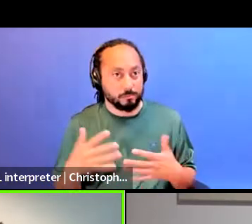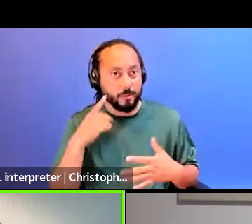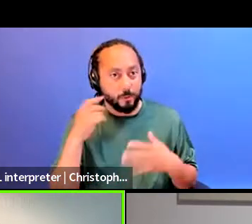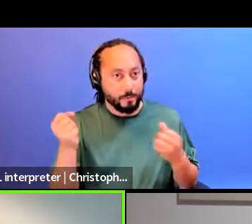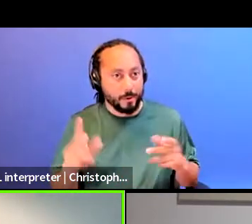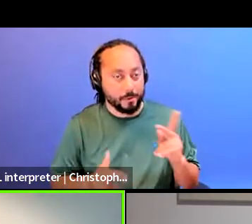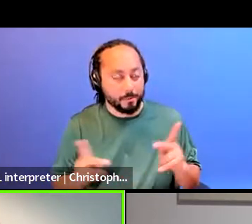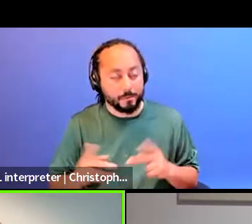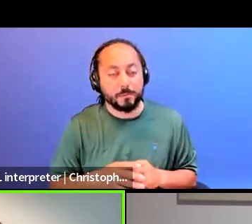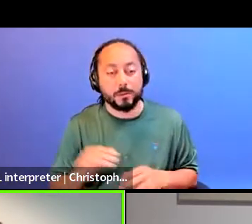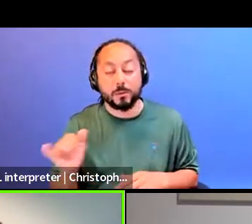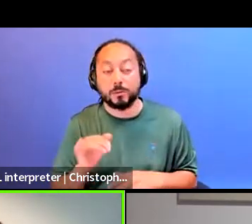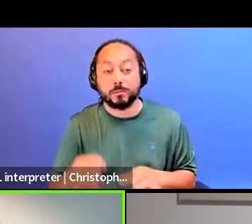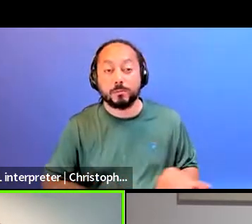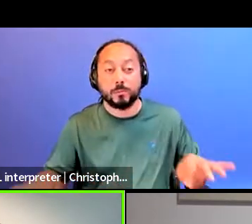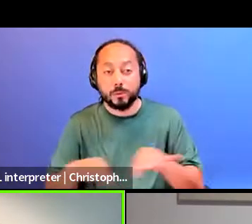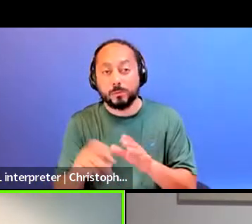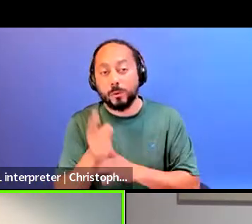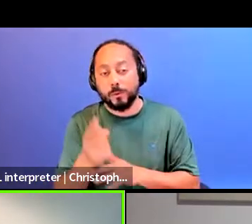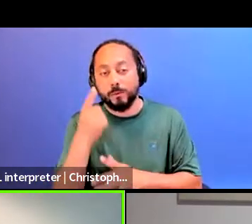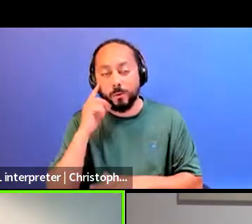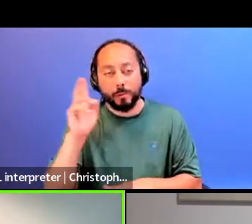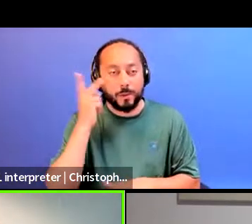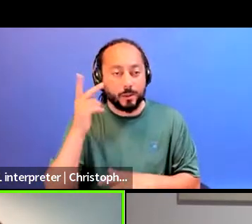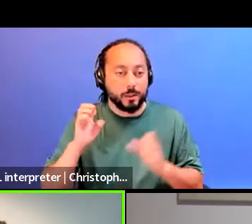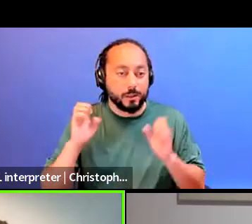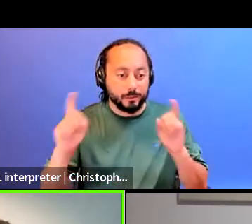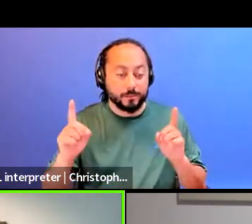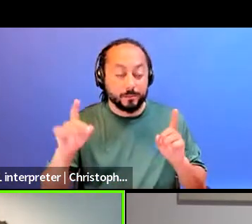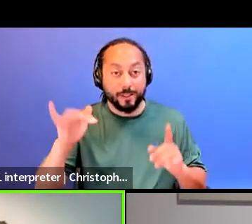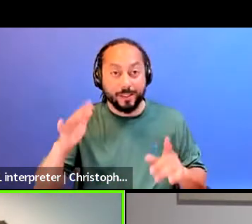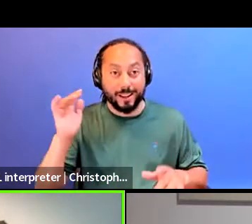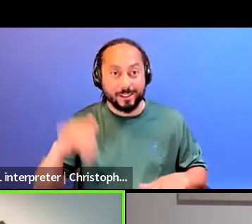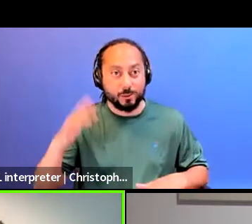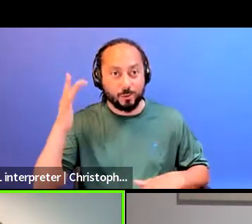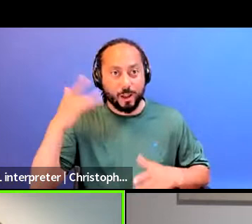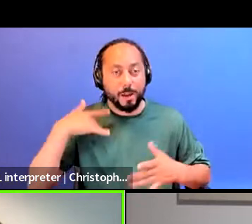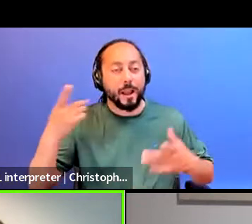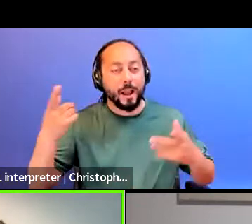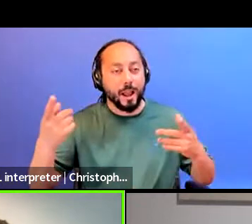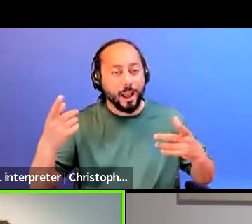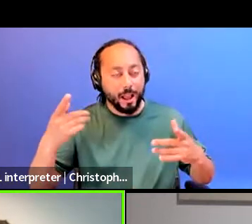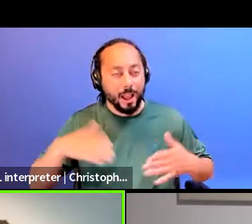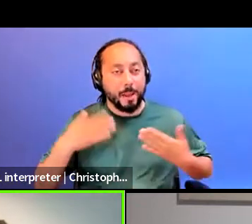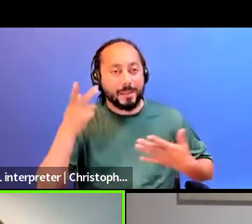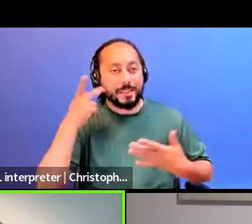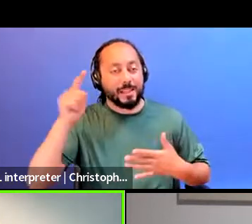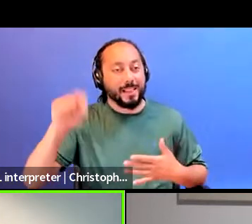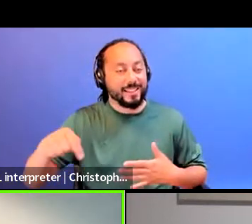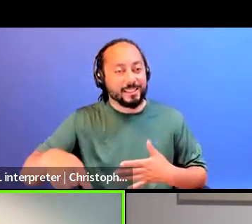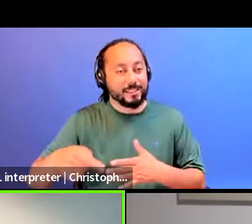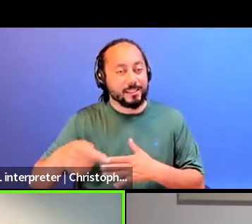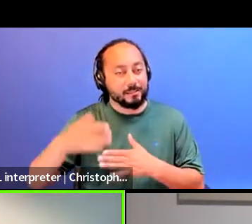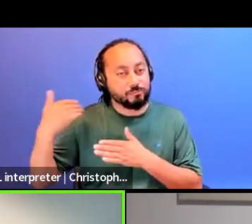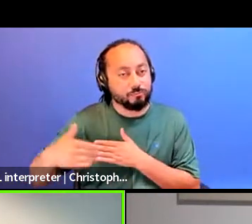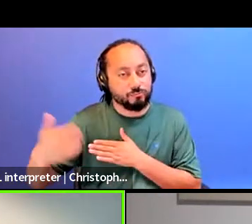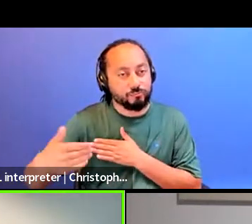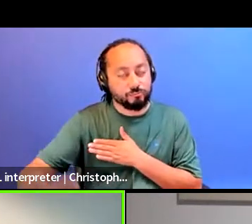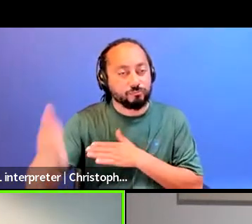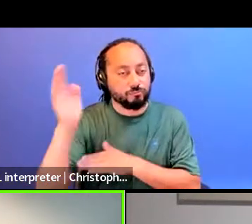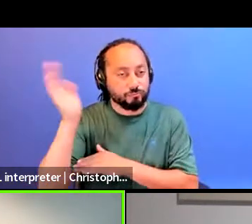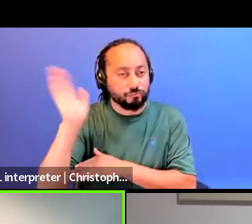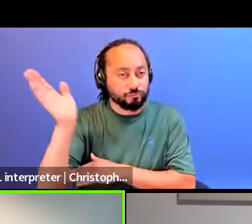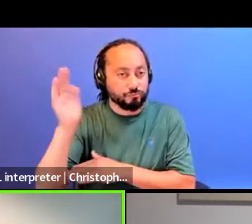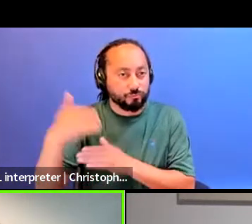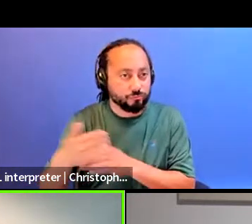it's also a really important moment. I think political education, that's why I'm really happy to see these, this series actually happening this year in particular, because there are masses of